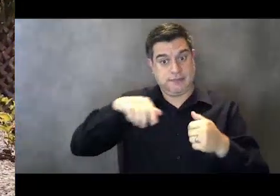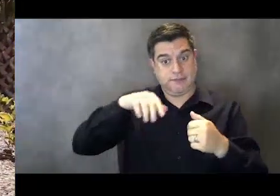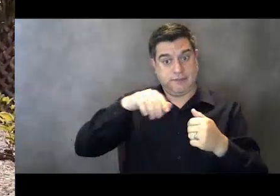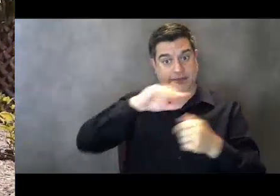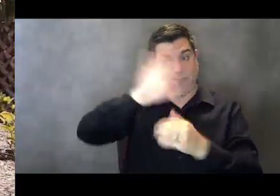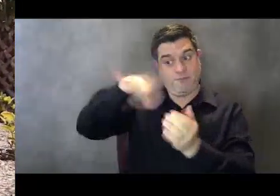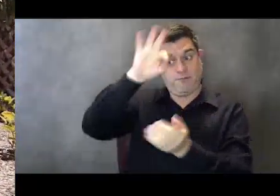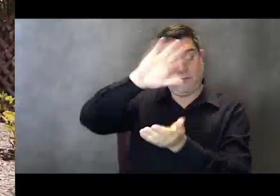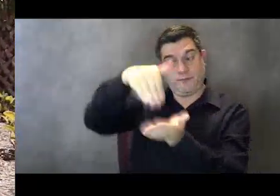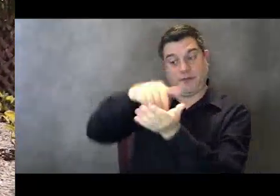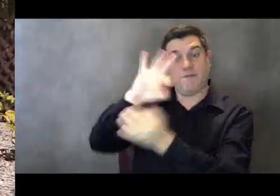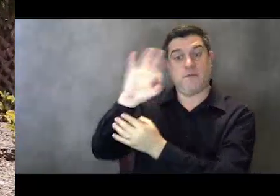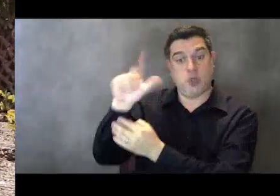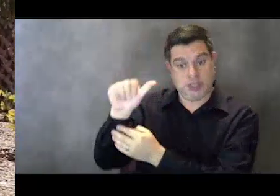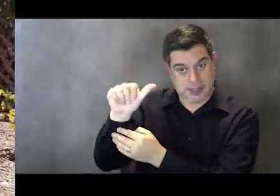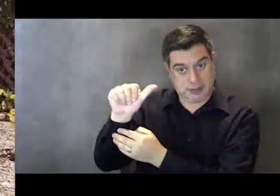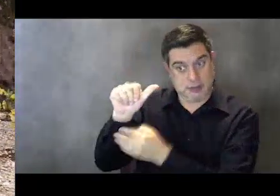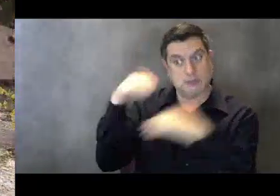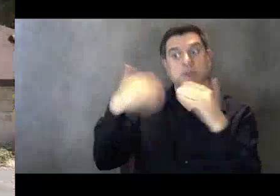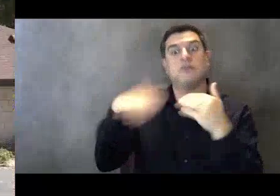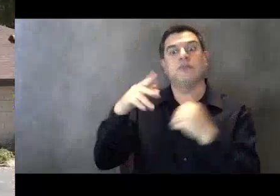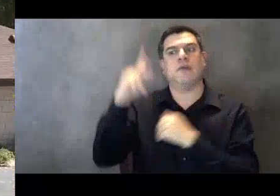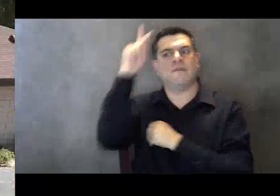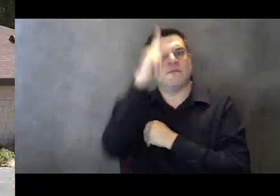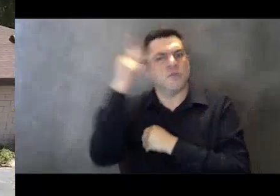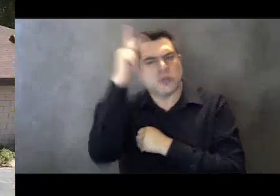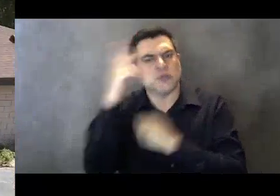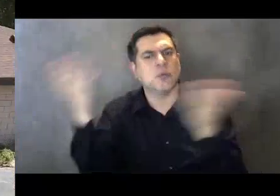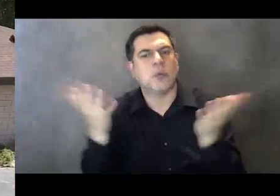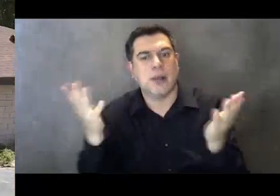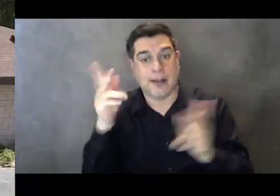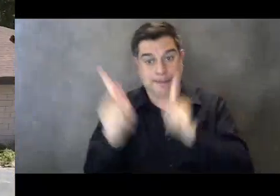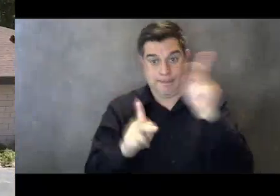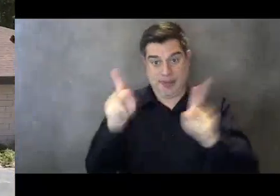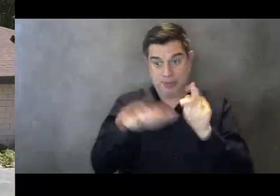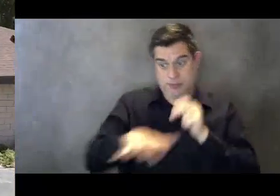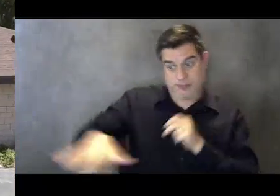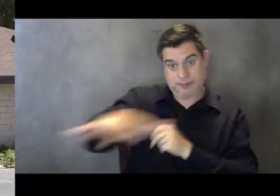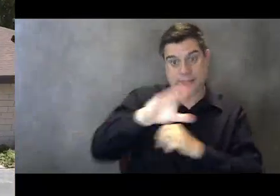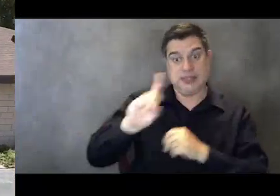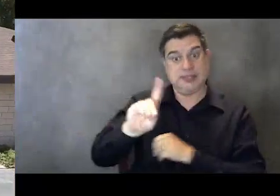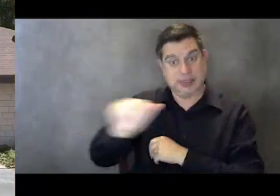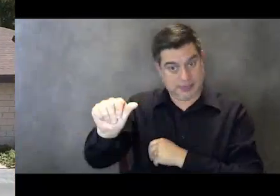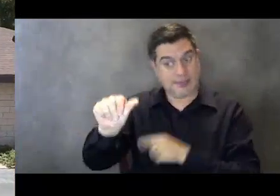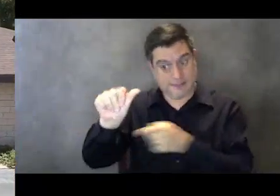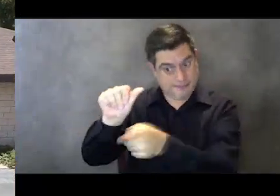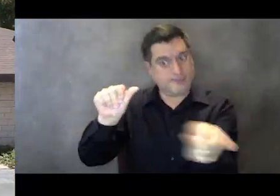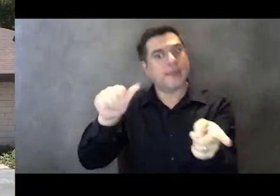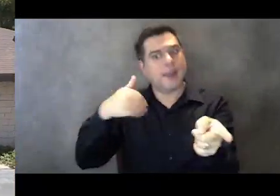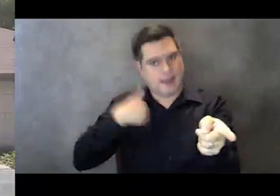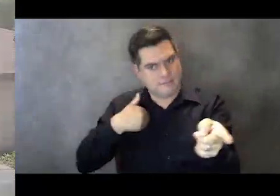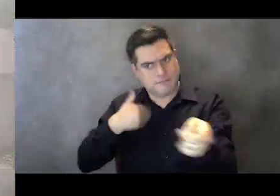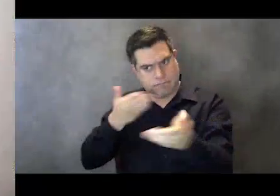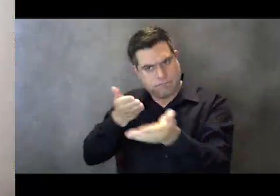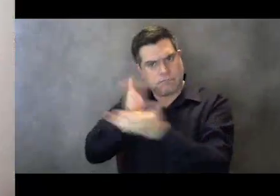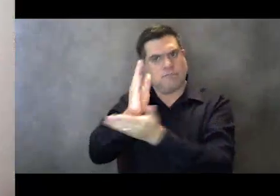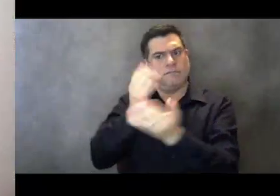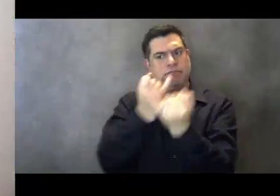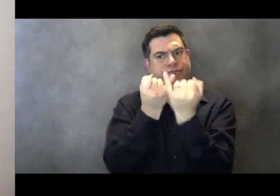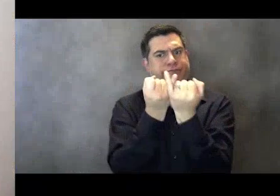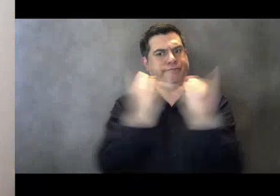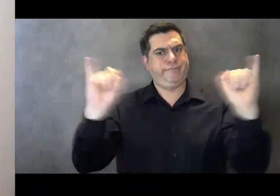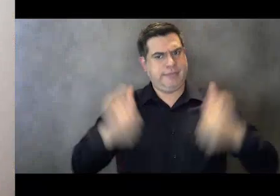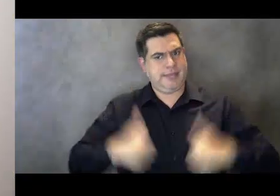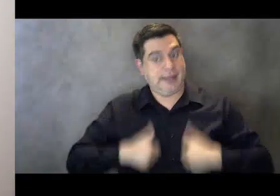isn't just a mission. It's the philosophy that people with disabilities have the right to live as independently as they